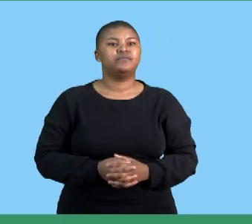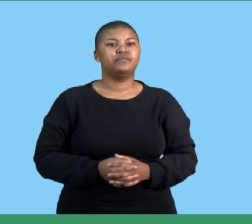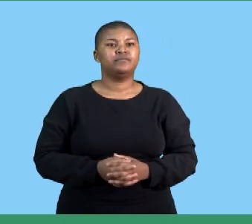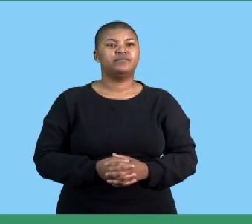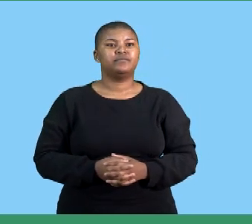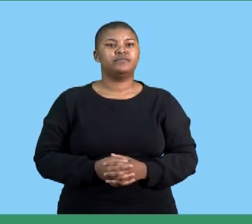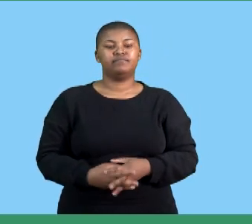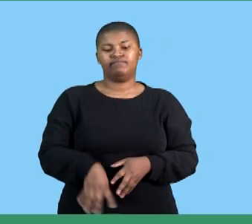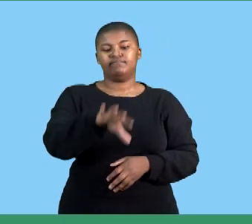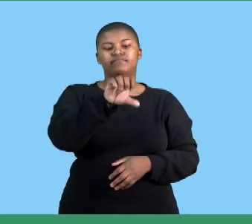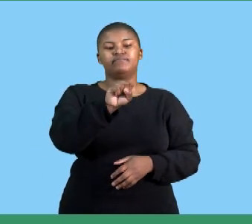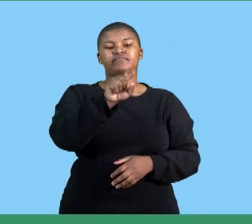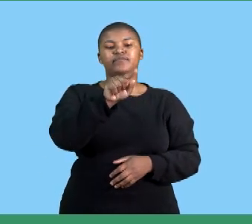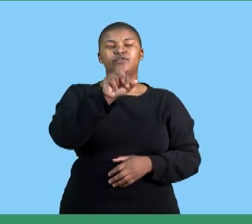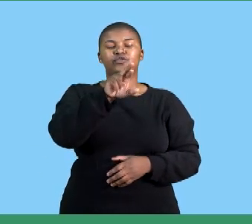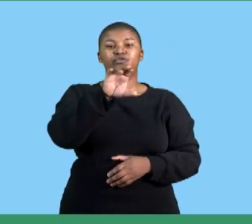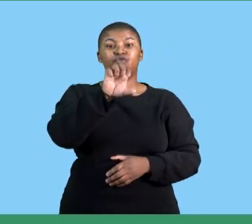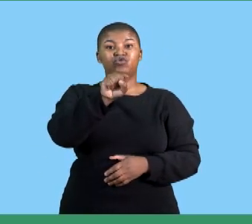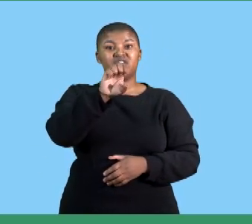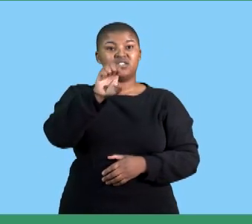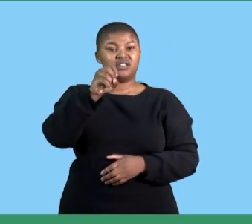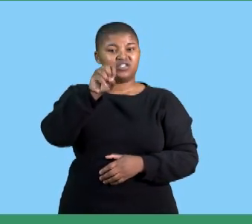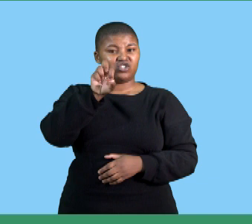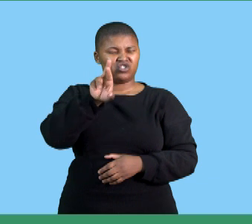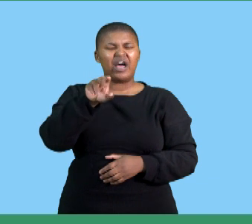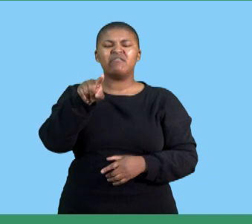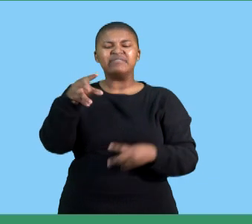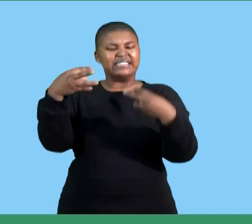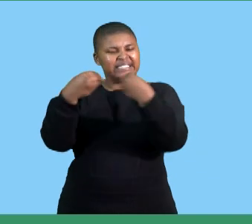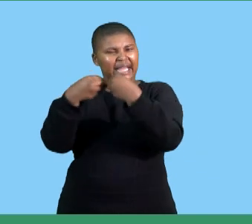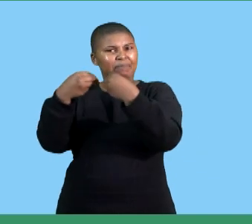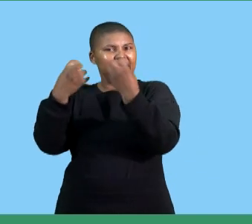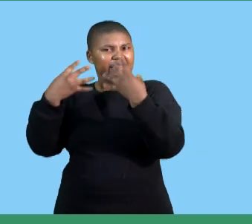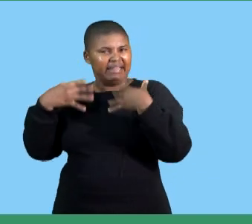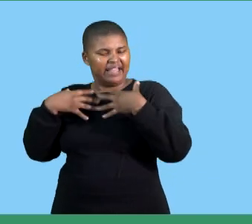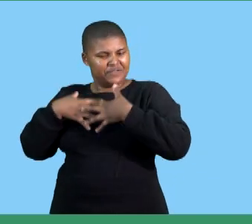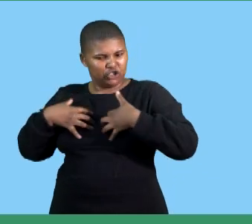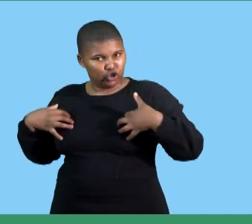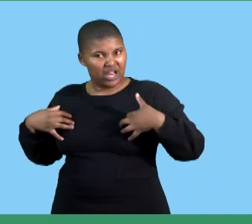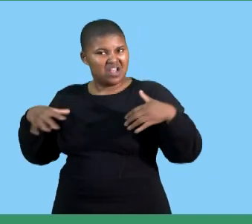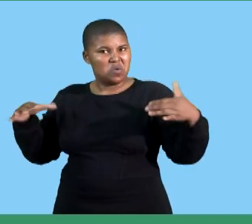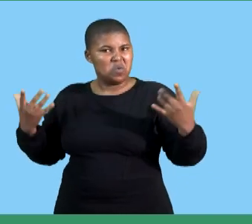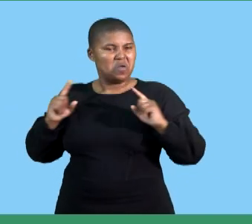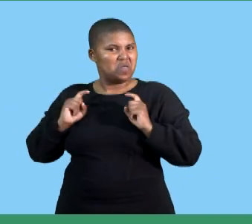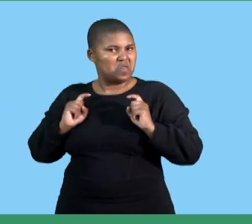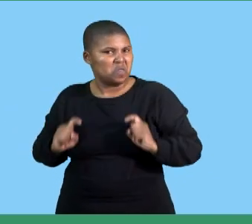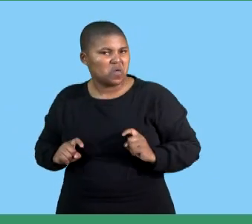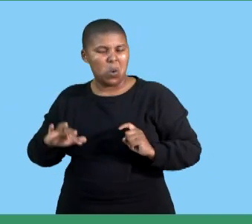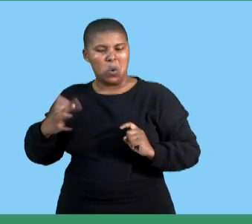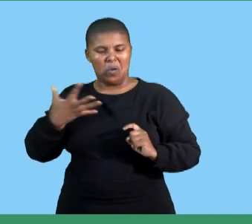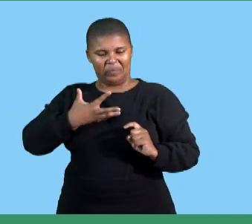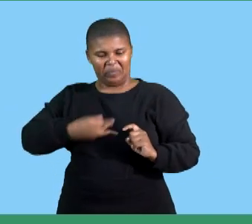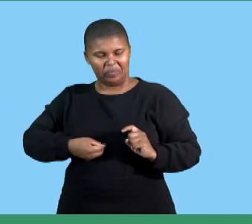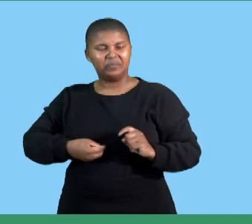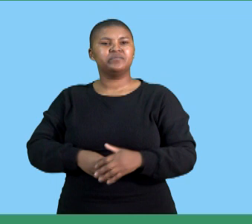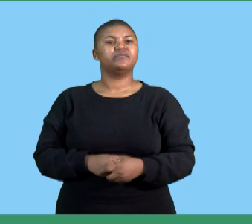we then have the word stressor which is something that causes a state of strain or tension